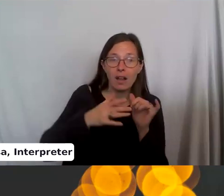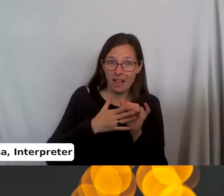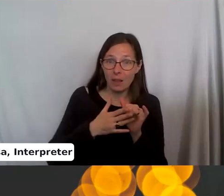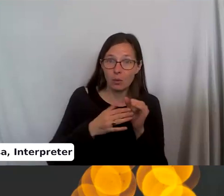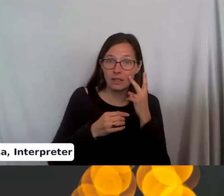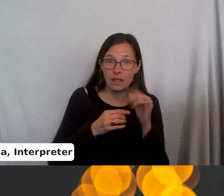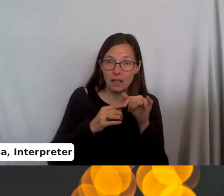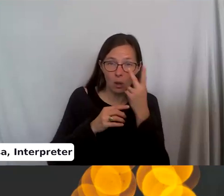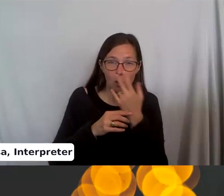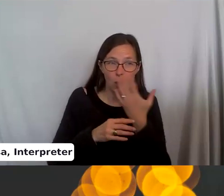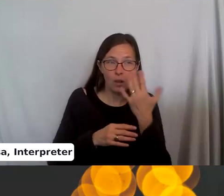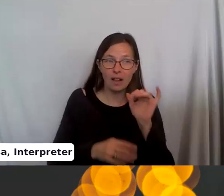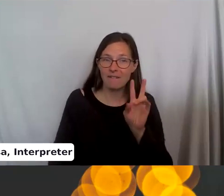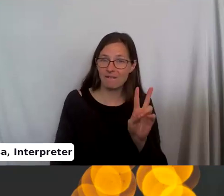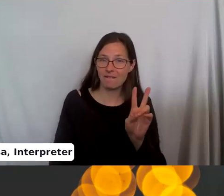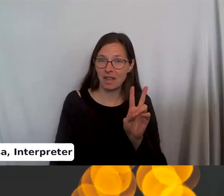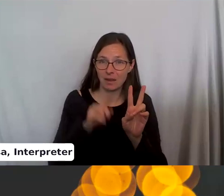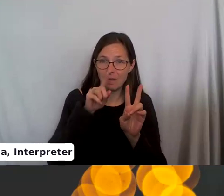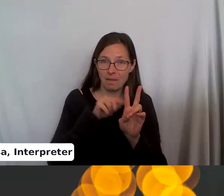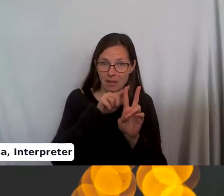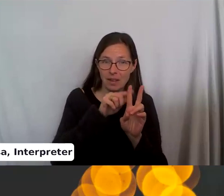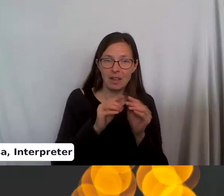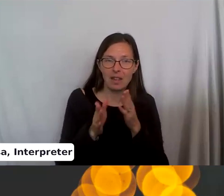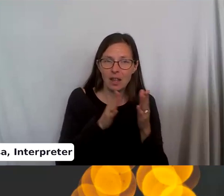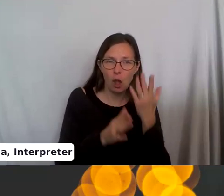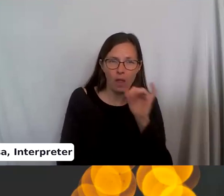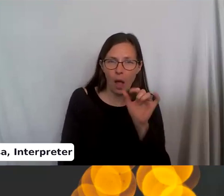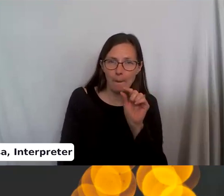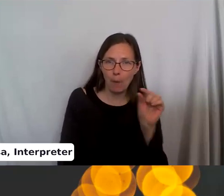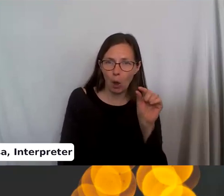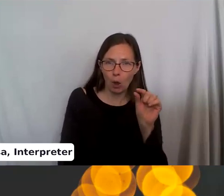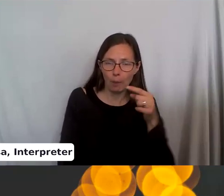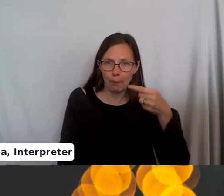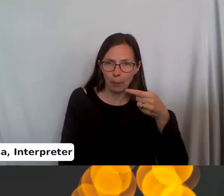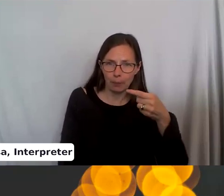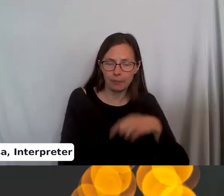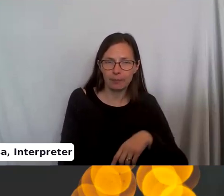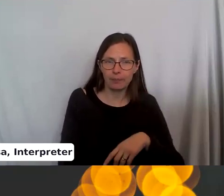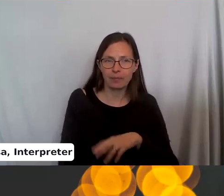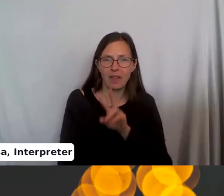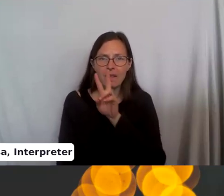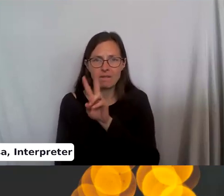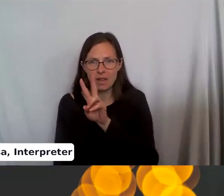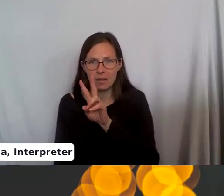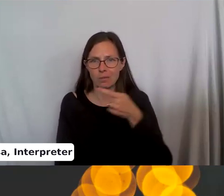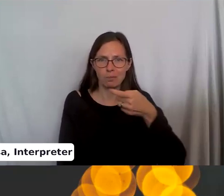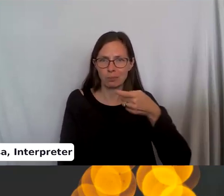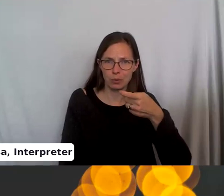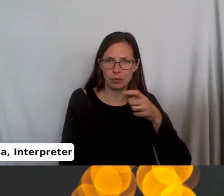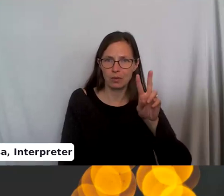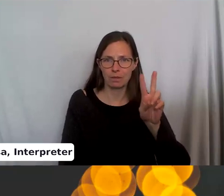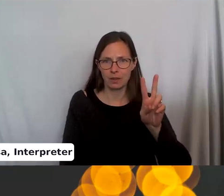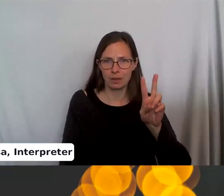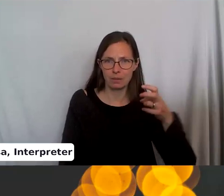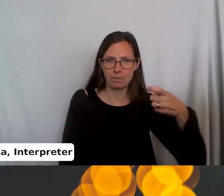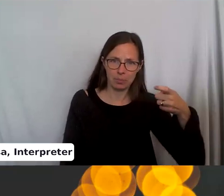and this stitch here is like a little bar. This is a knit stitch. That is a purl stitch. See, it looks like a little